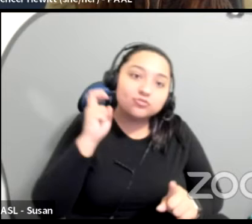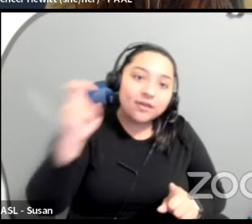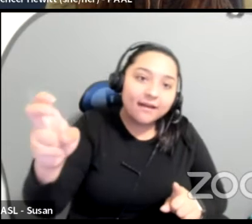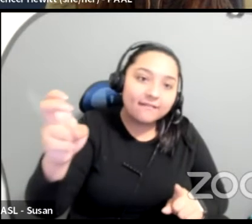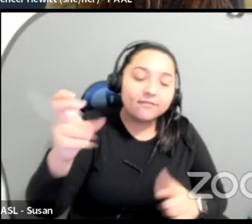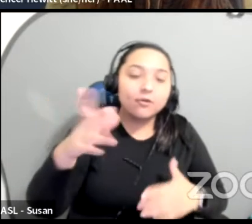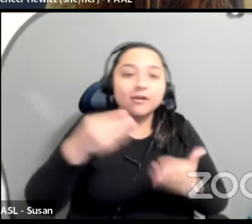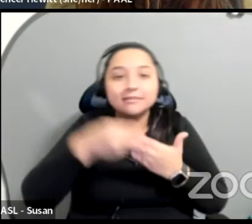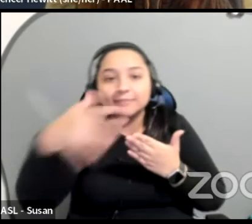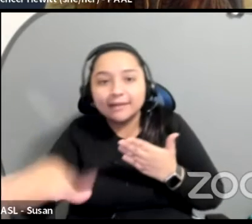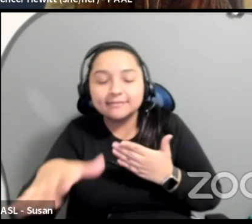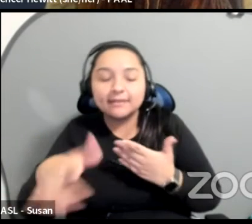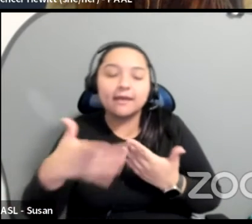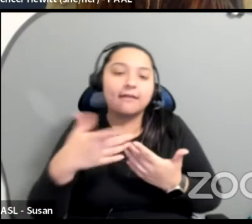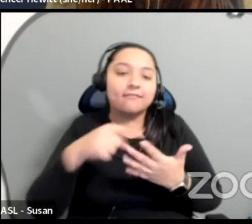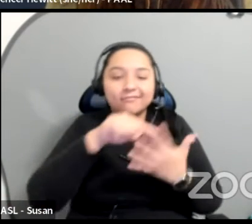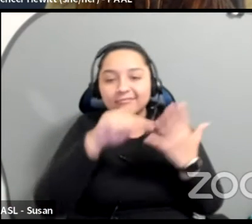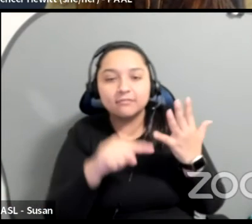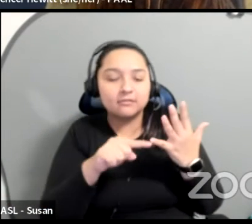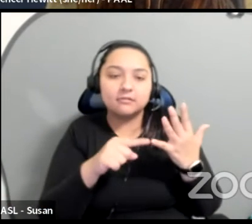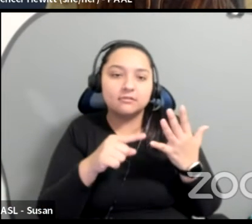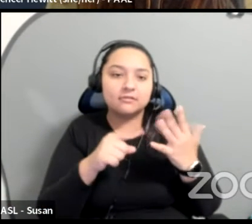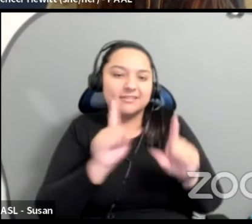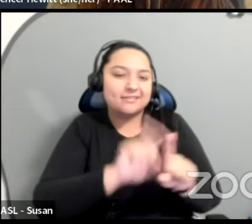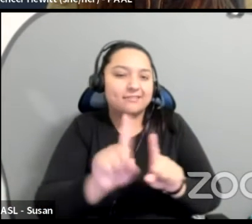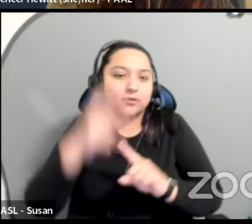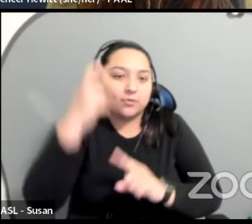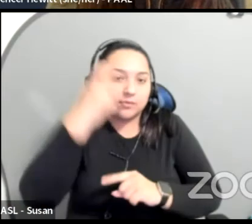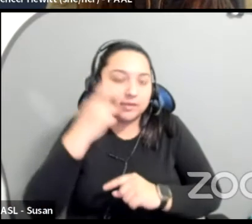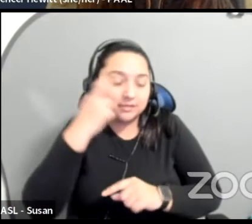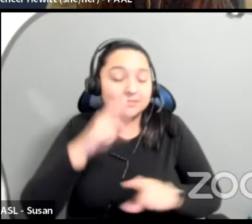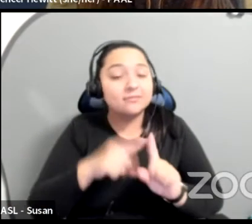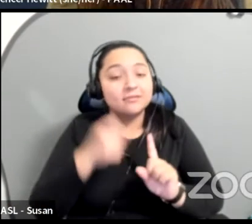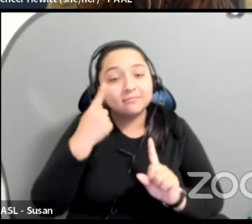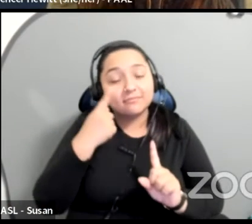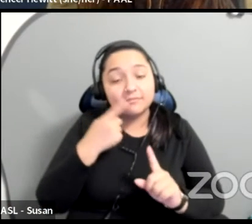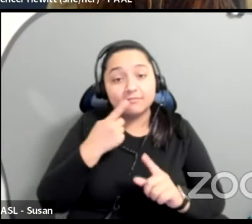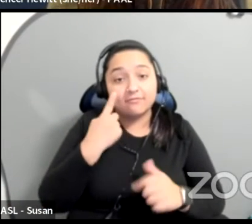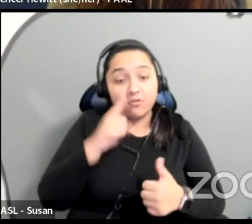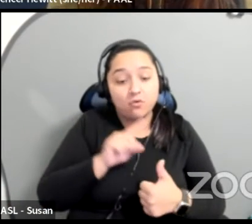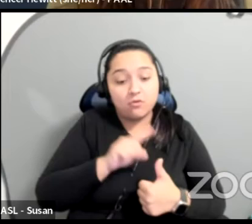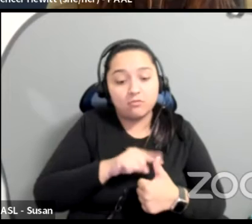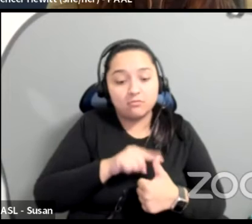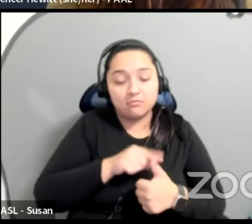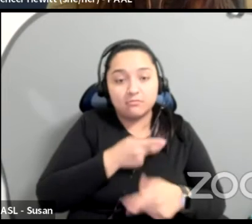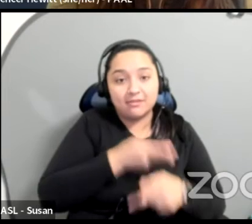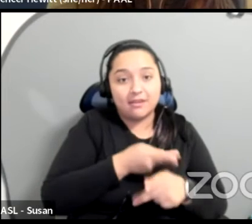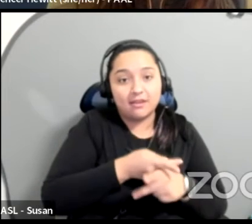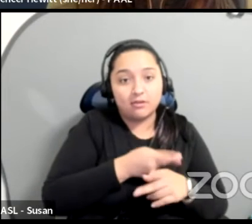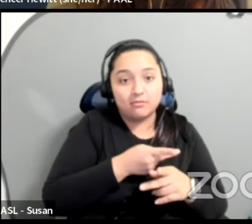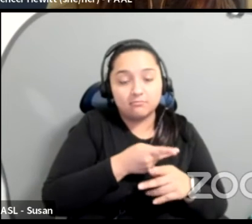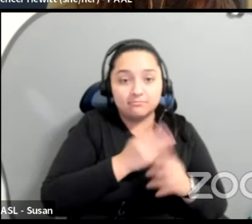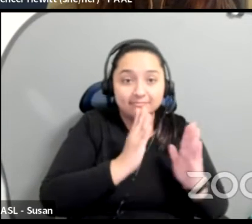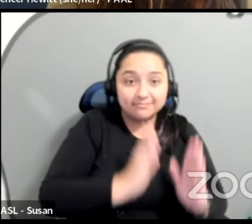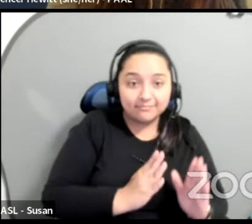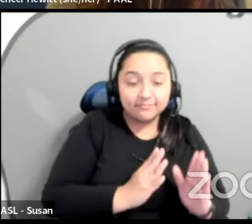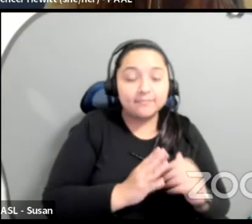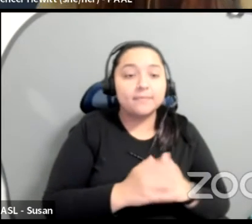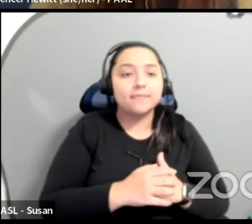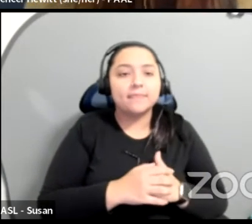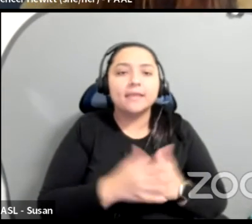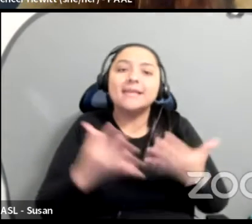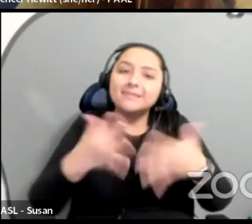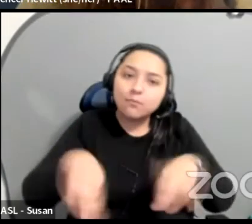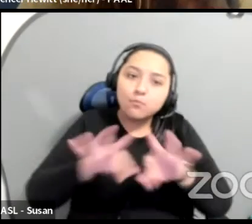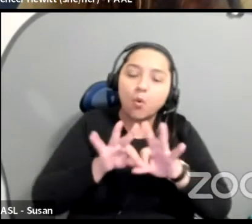but what I have found in terms of caretaking that the radical act is saying out loud that you're